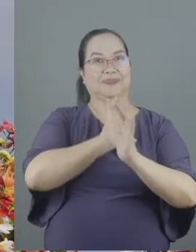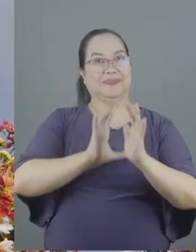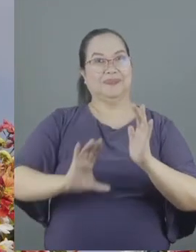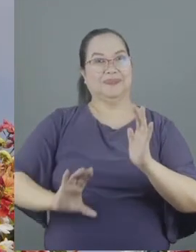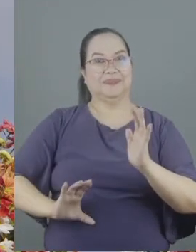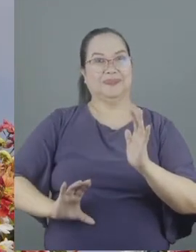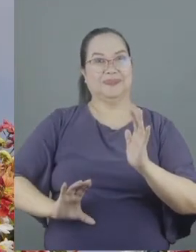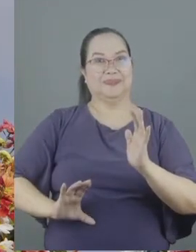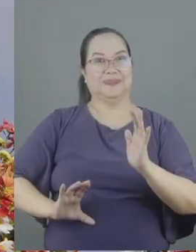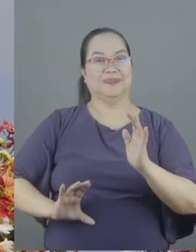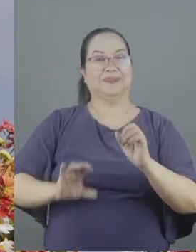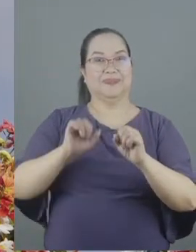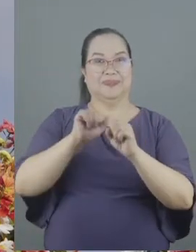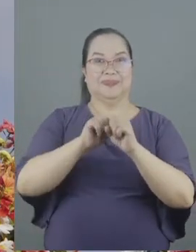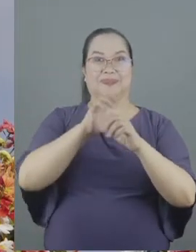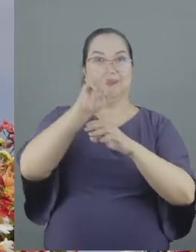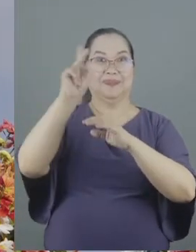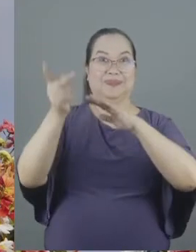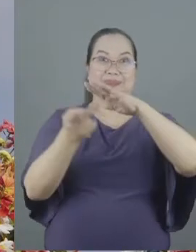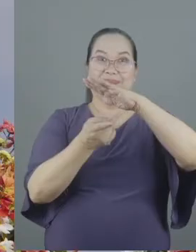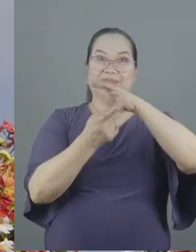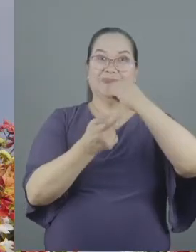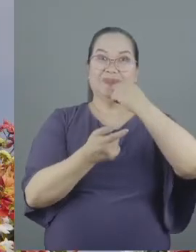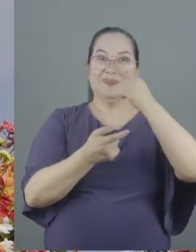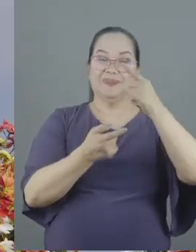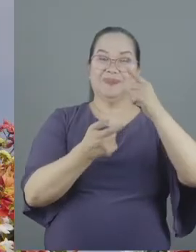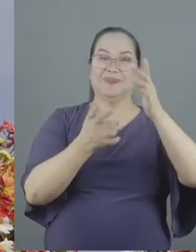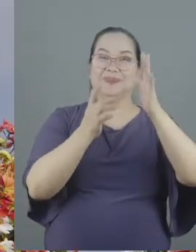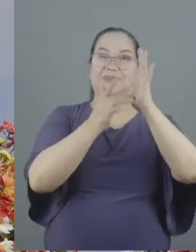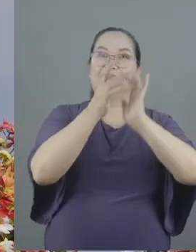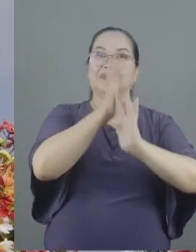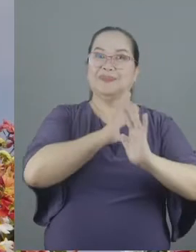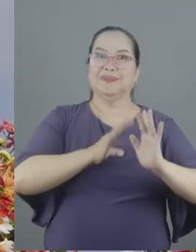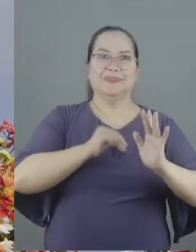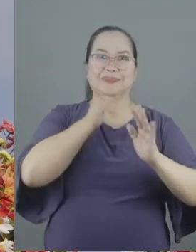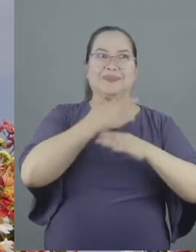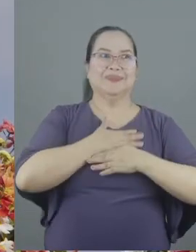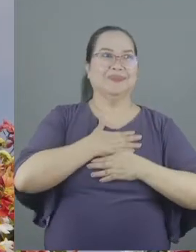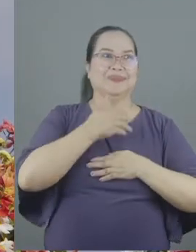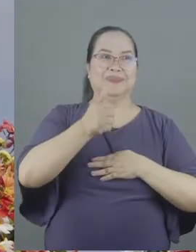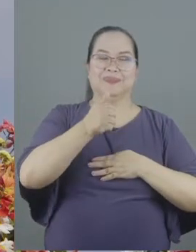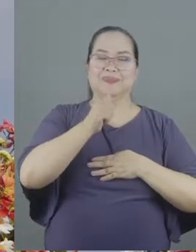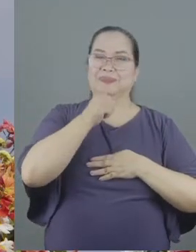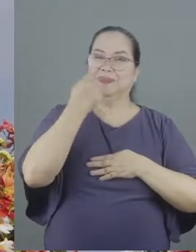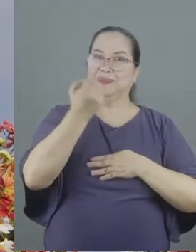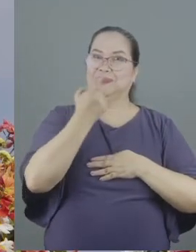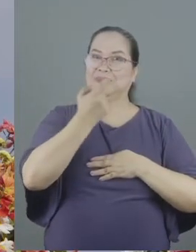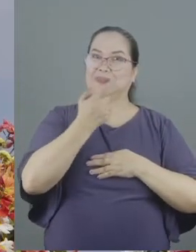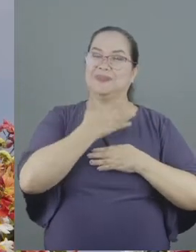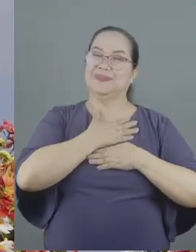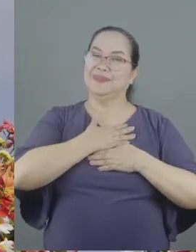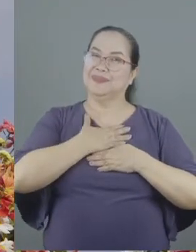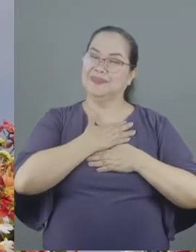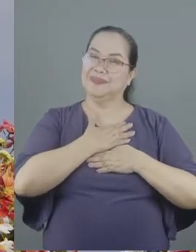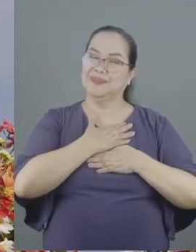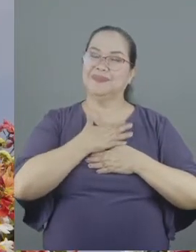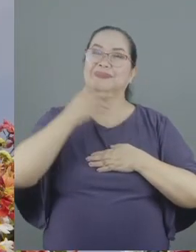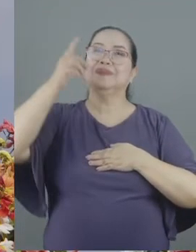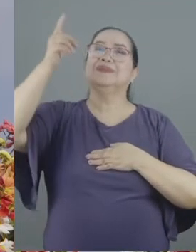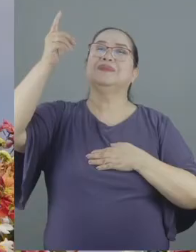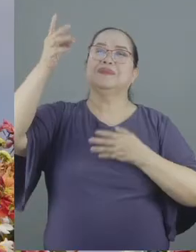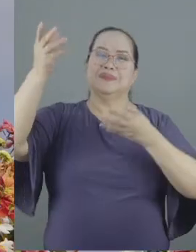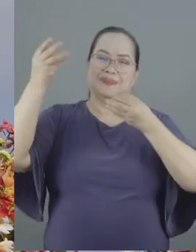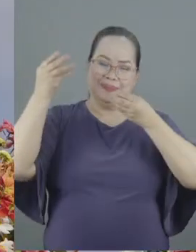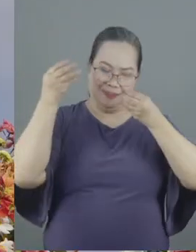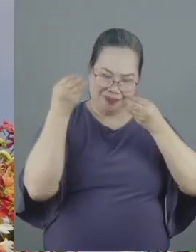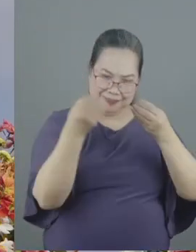so when Paul was saying Christ did not please himself he did not only not please himself he gave himself